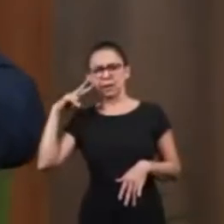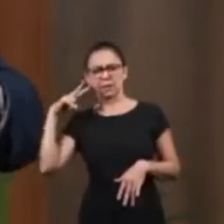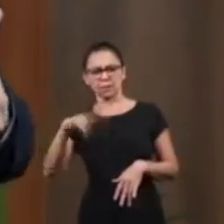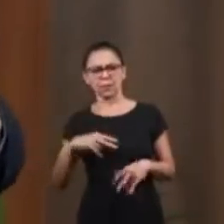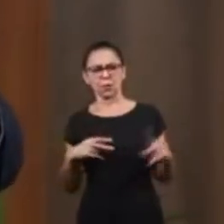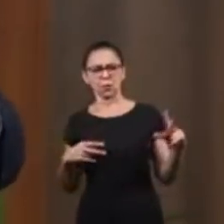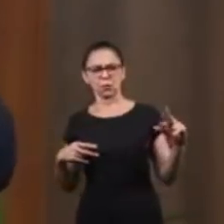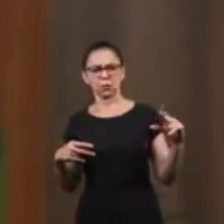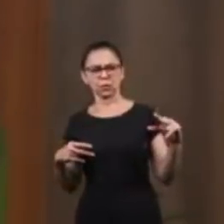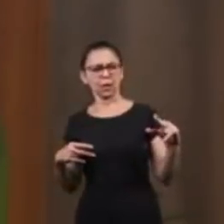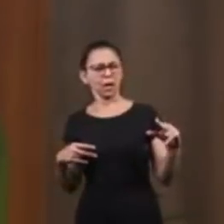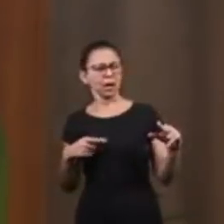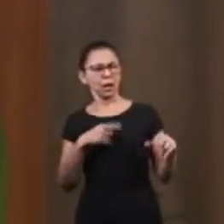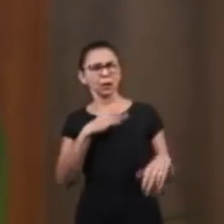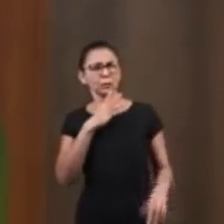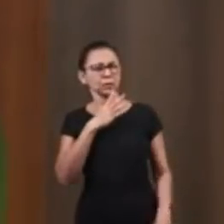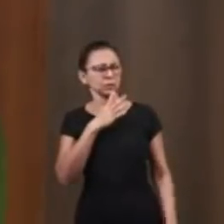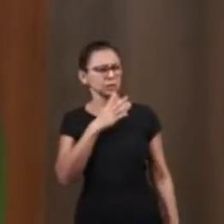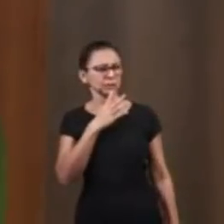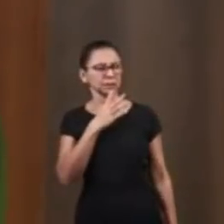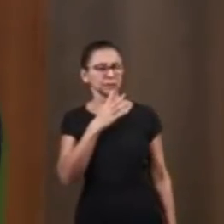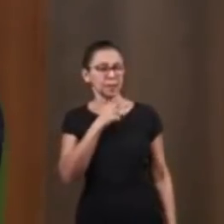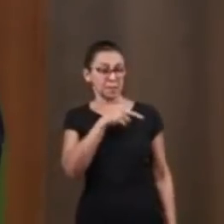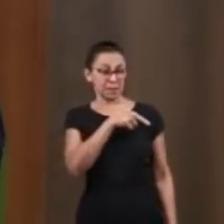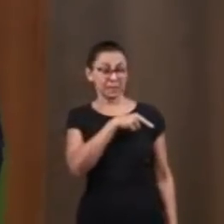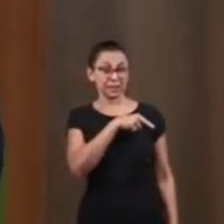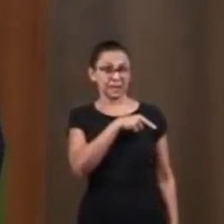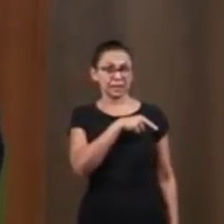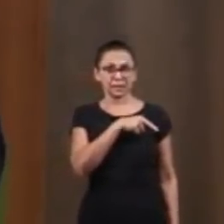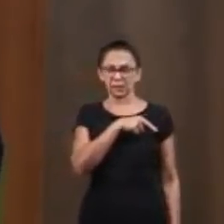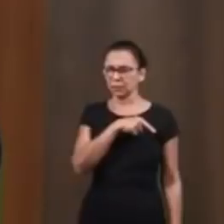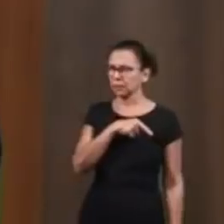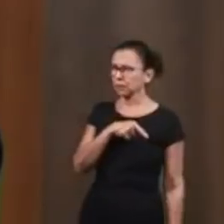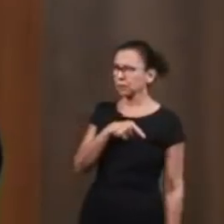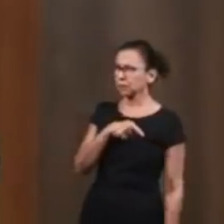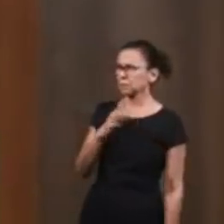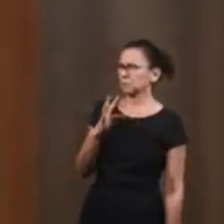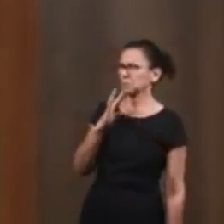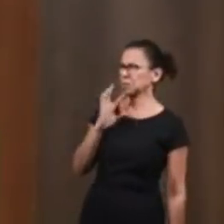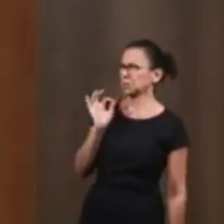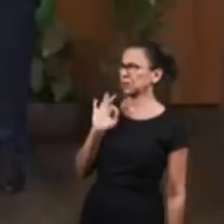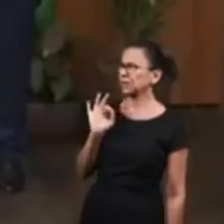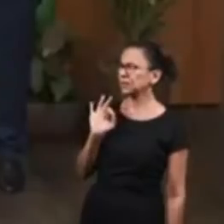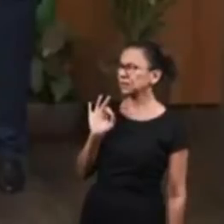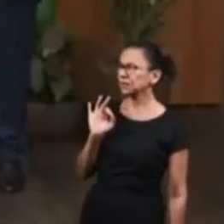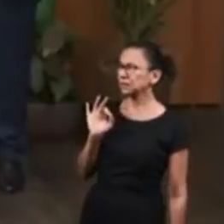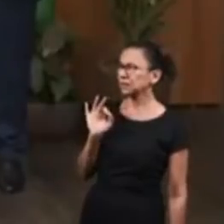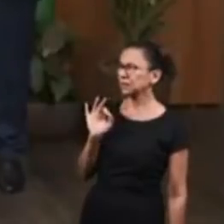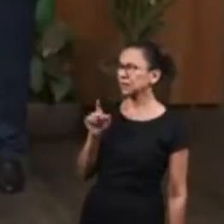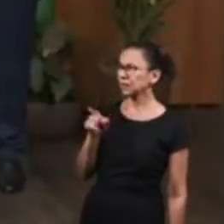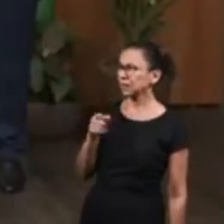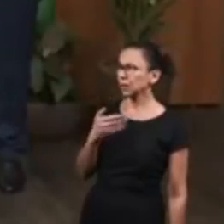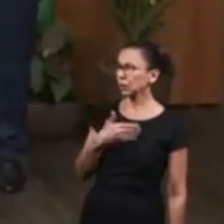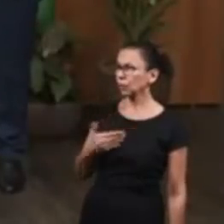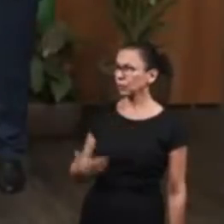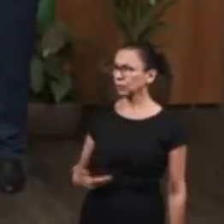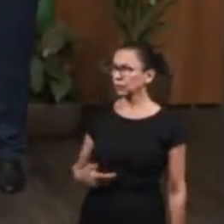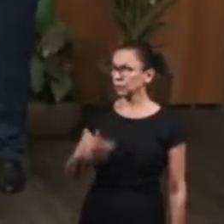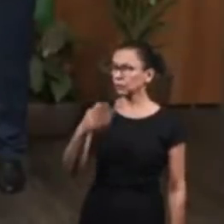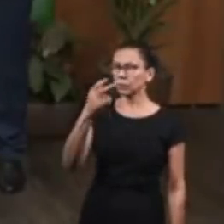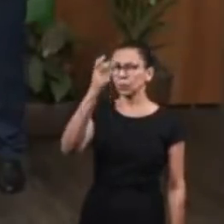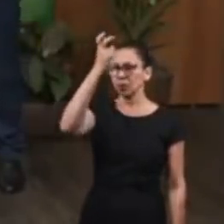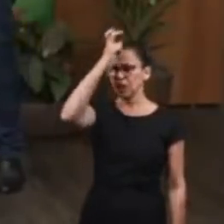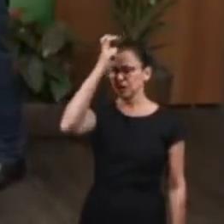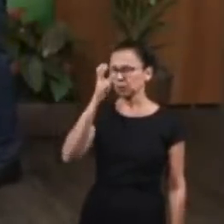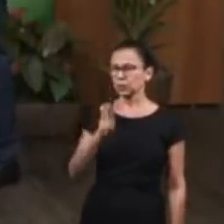brothers and recognized him, although they did not know that the governor of Egypt was in